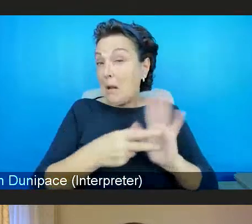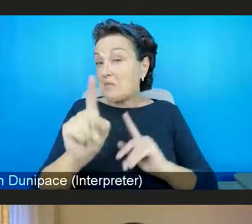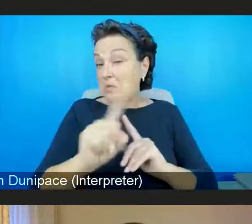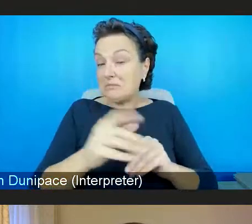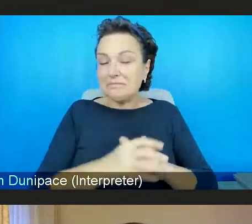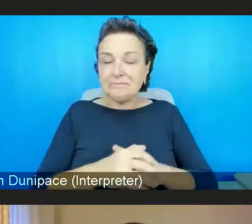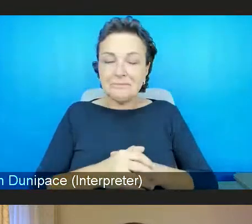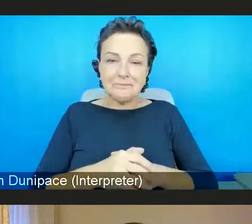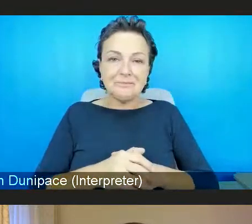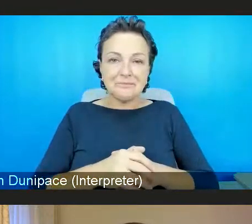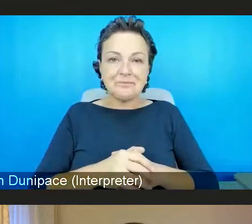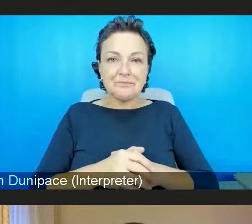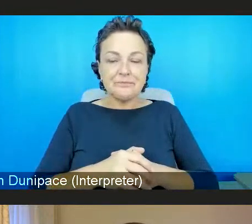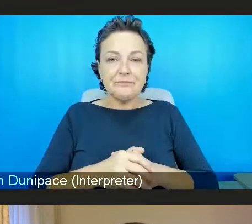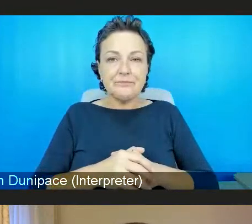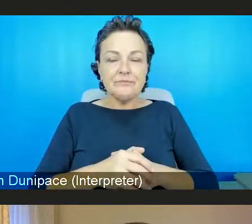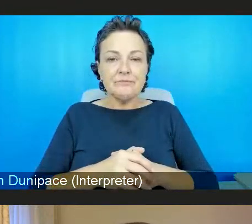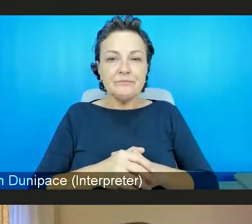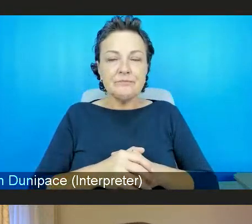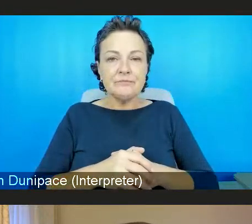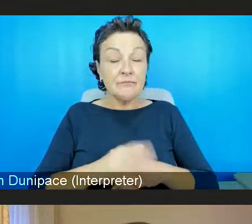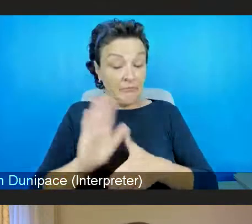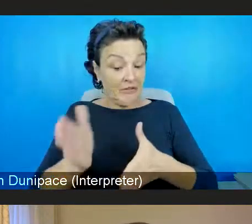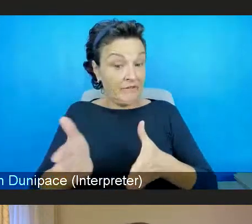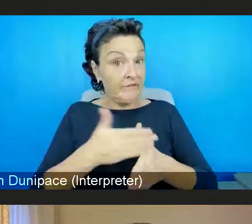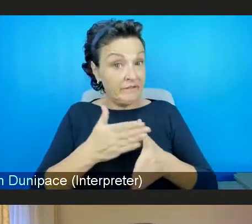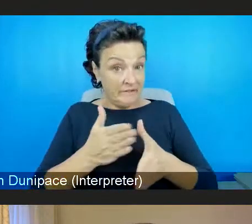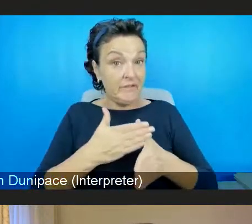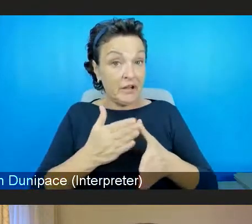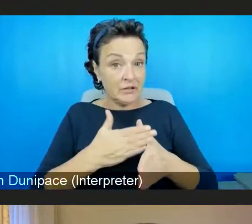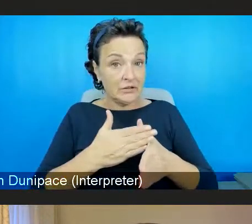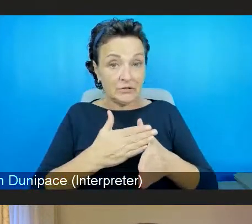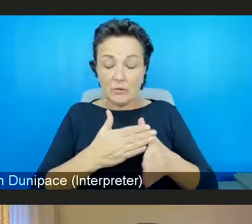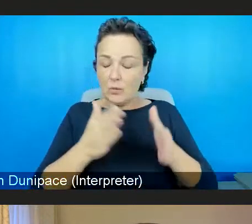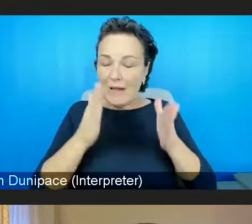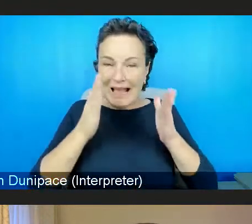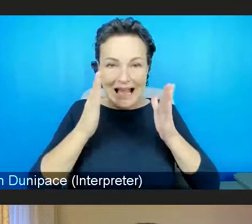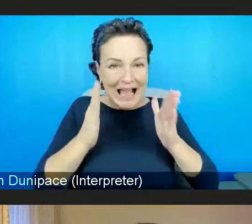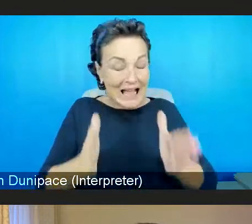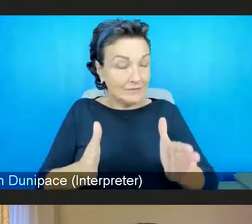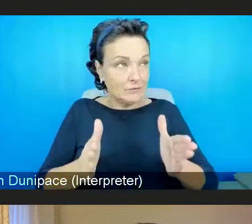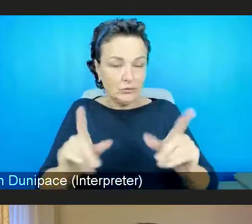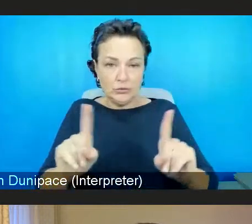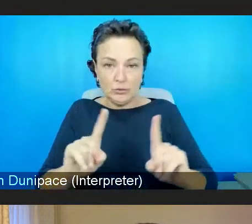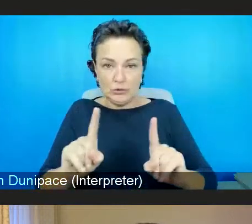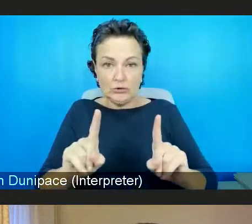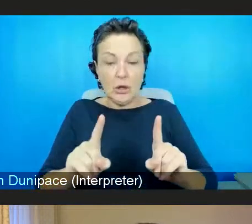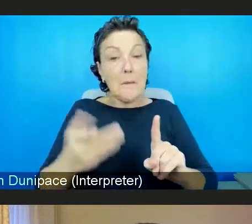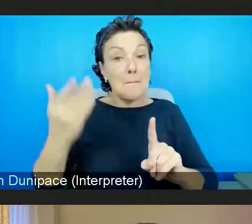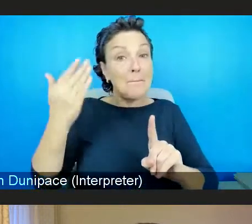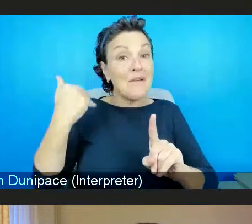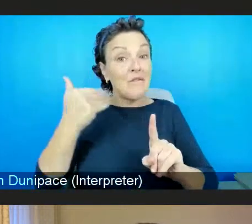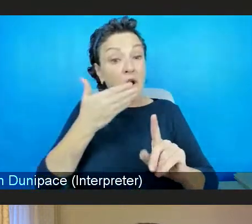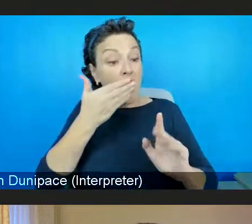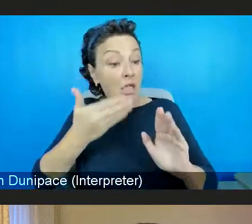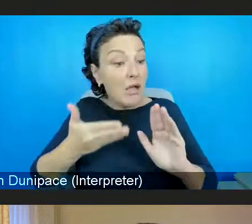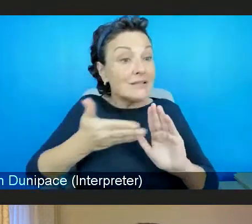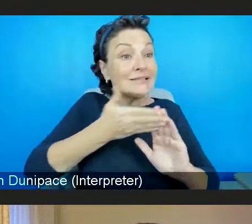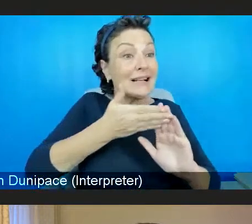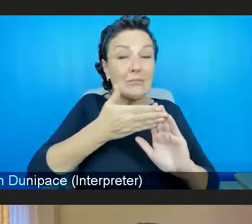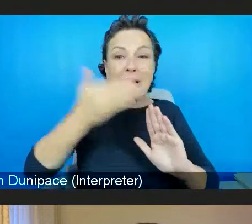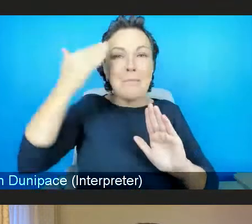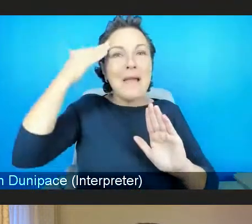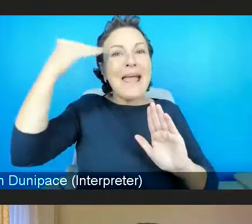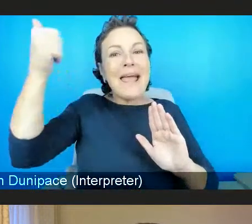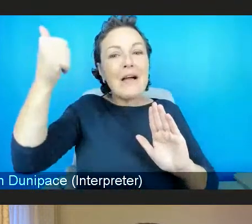that we have to move from seeing mental health and mental ill health primarily through